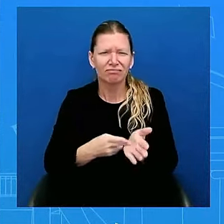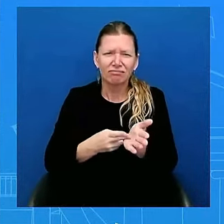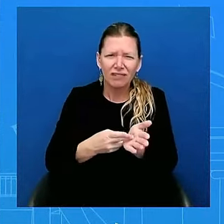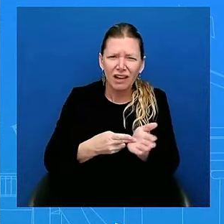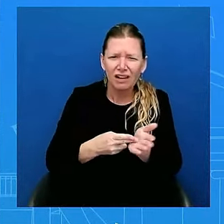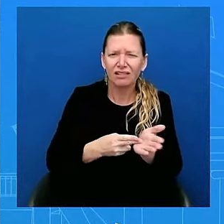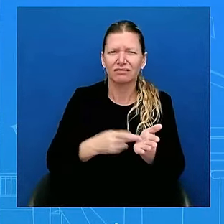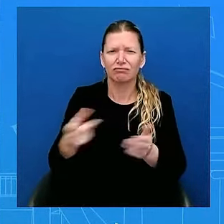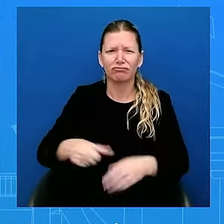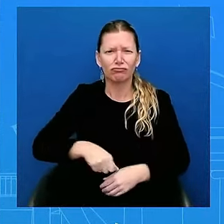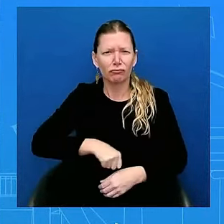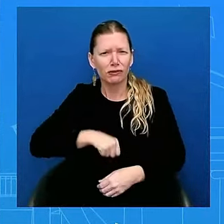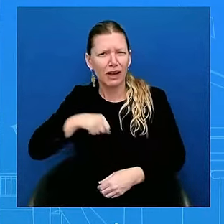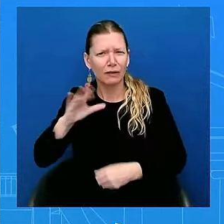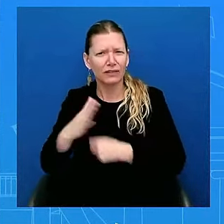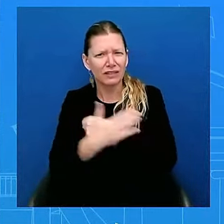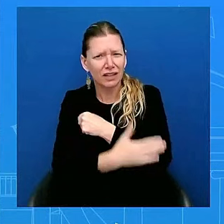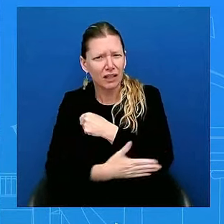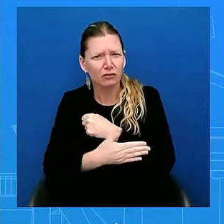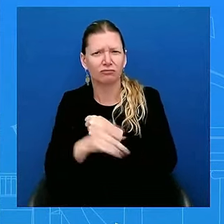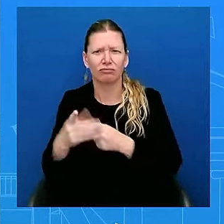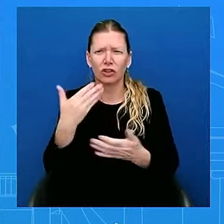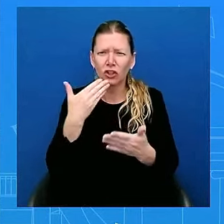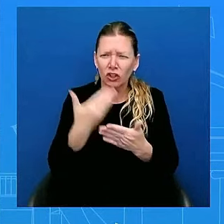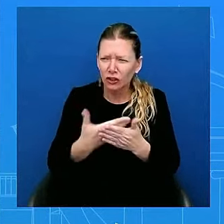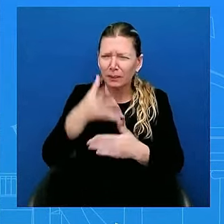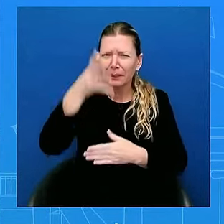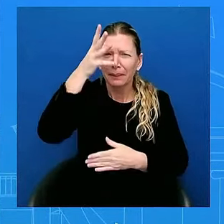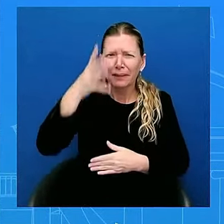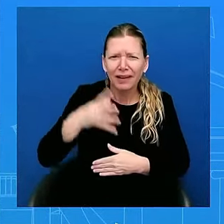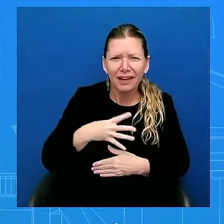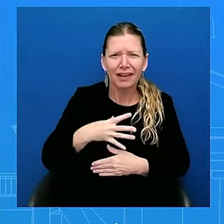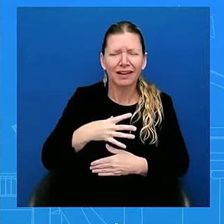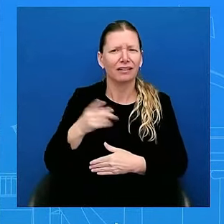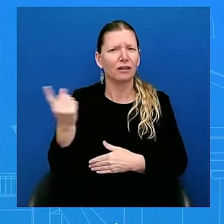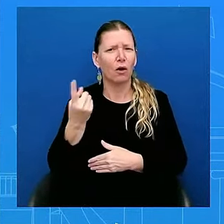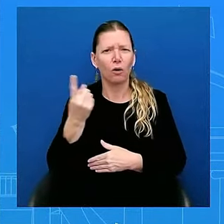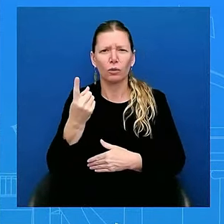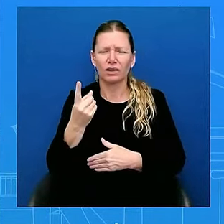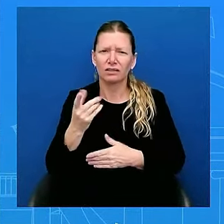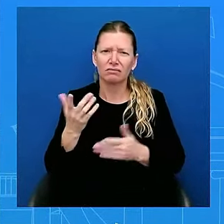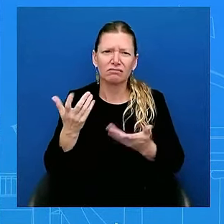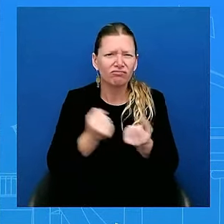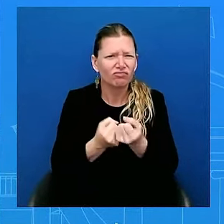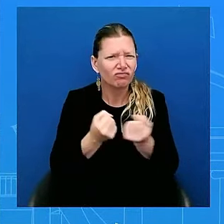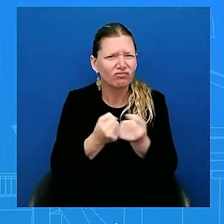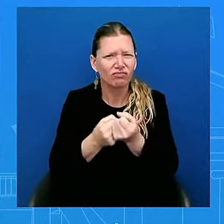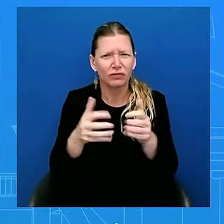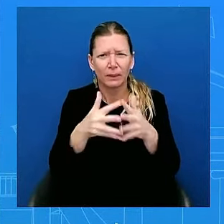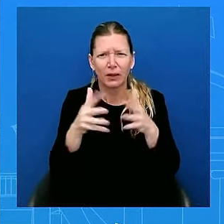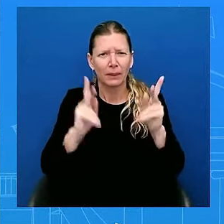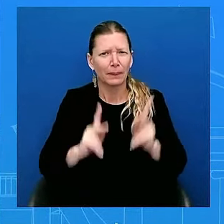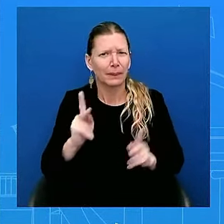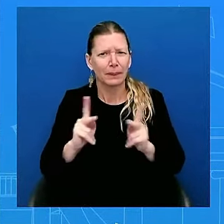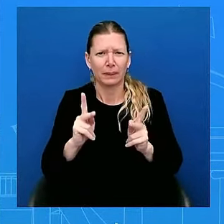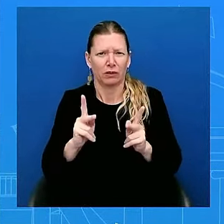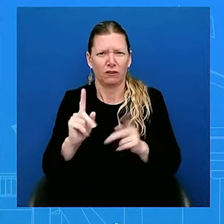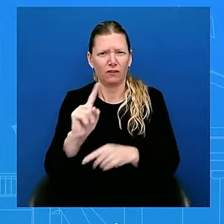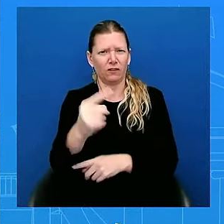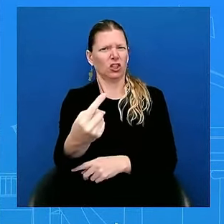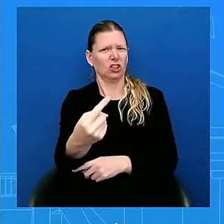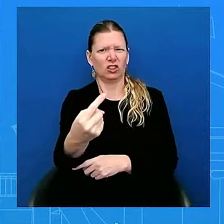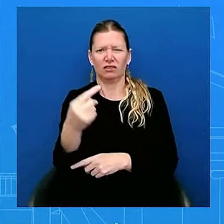President said in his letter this past Sunday, it has been the greatest honor of my life to serve as your President.